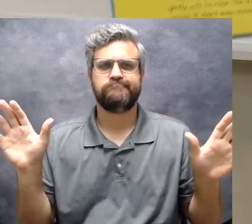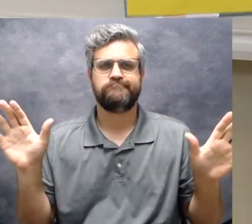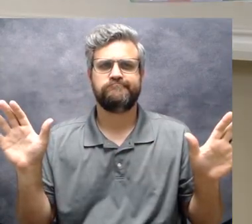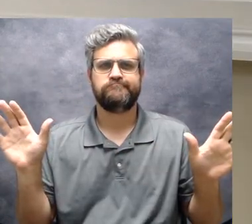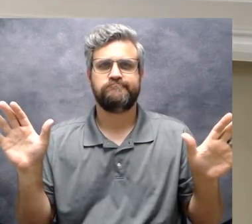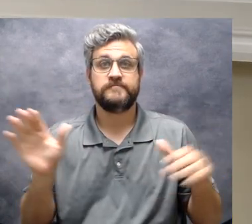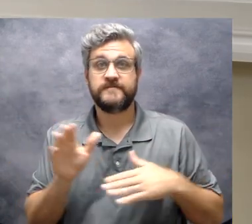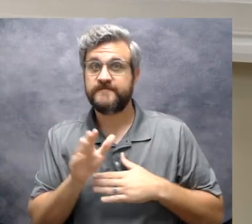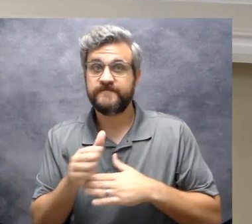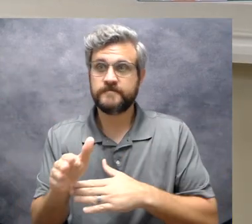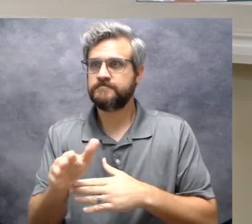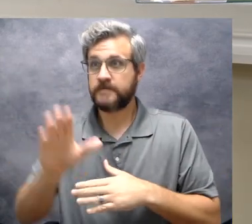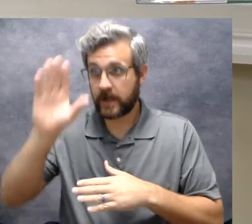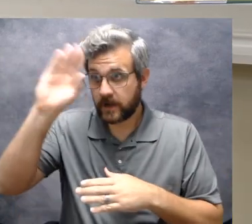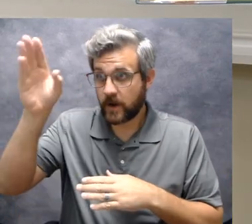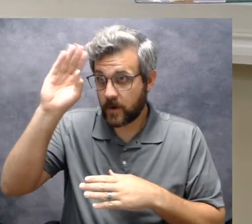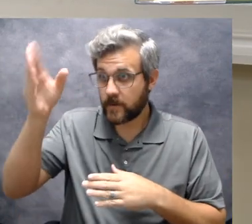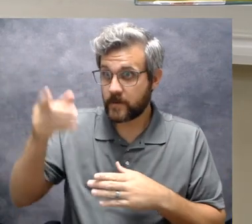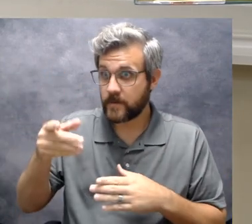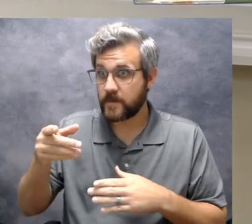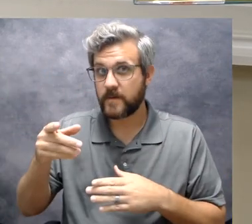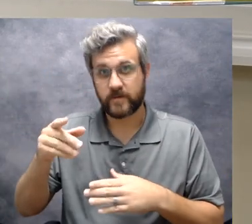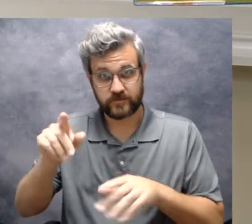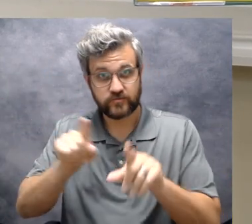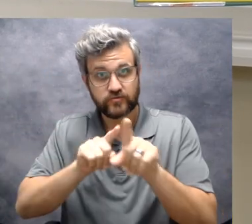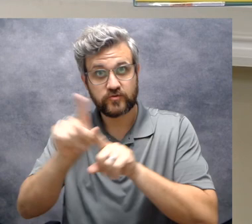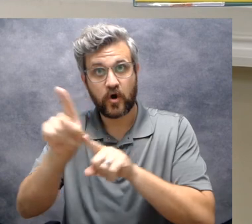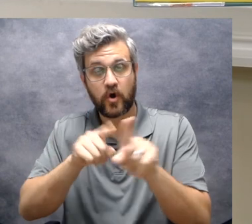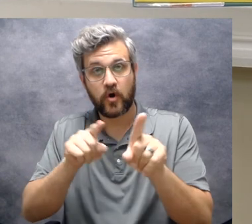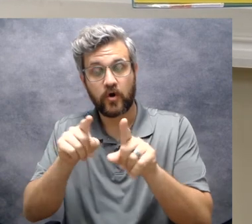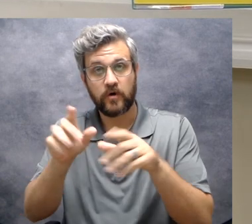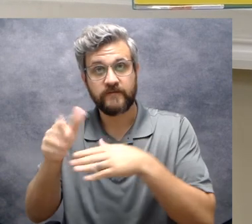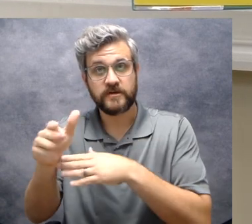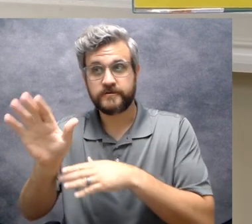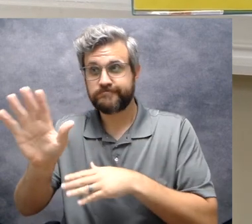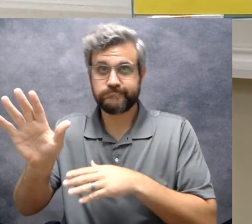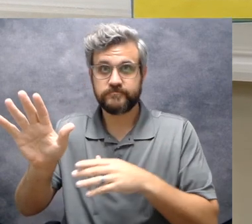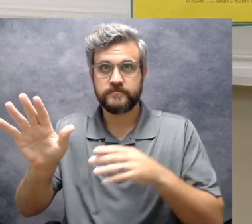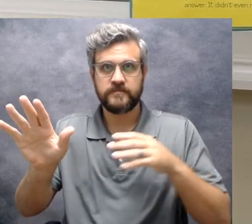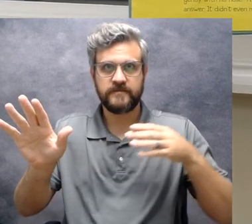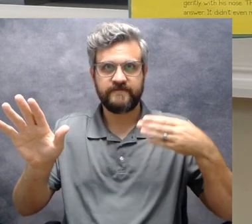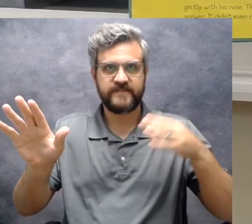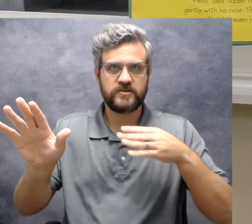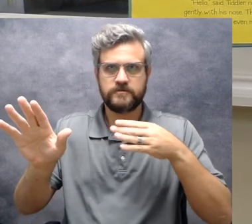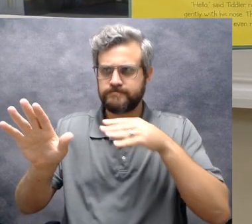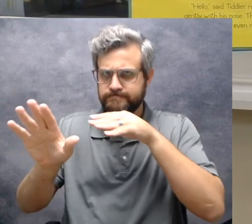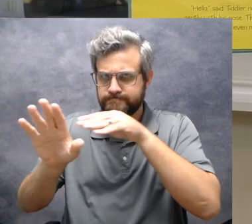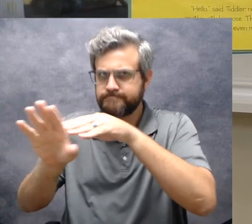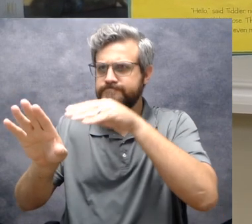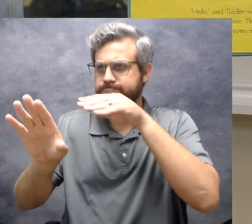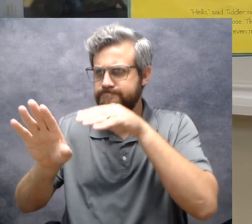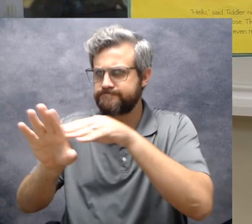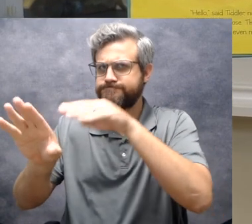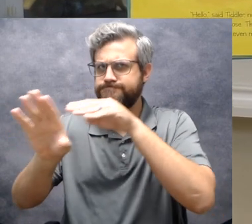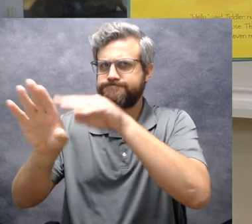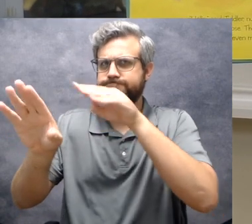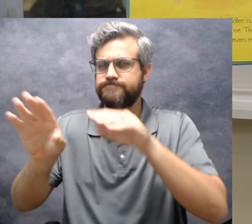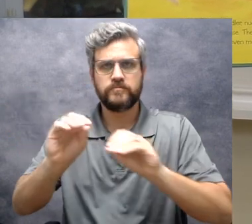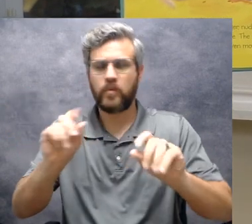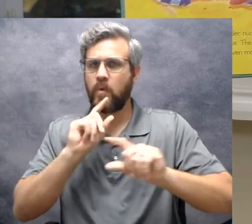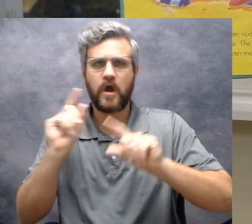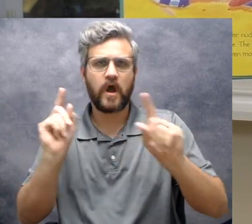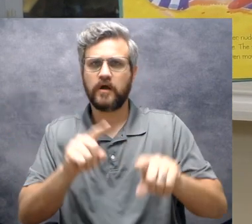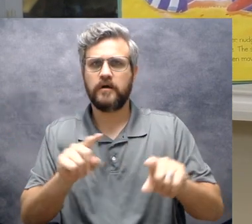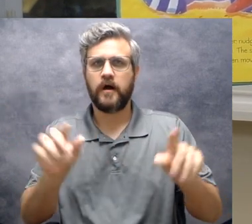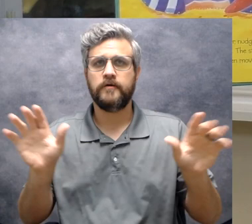hello said tiddler nudging the starfish gently with his nose the starfish didn't answer